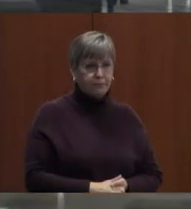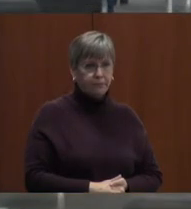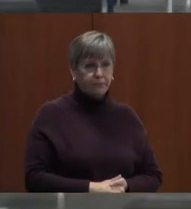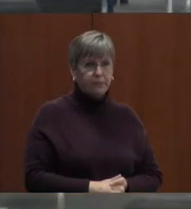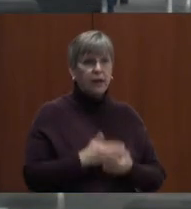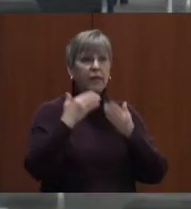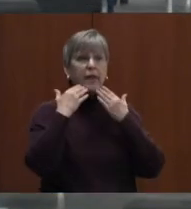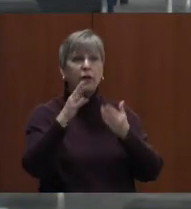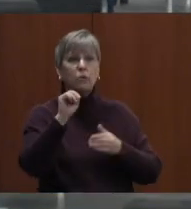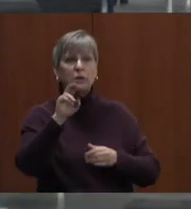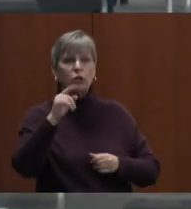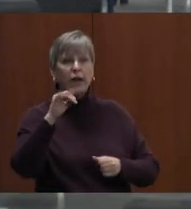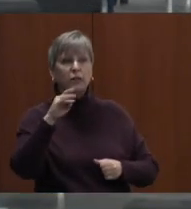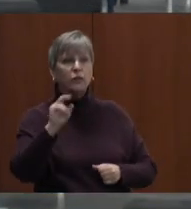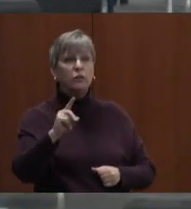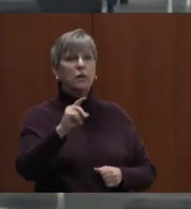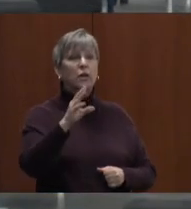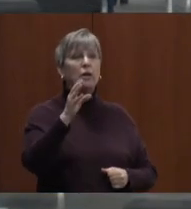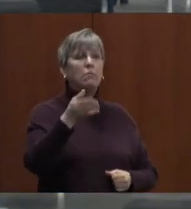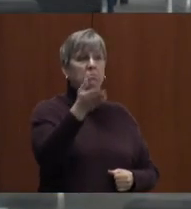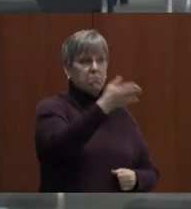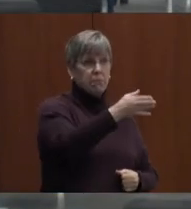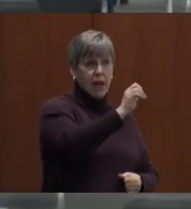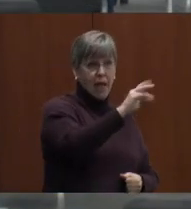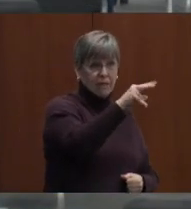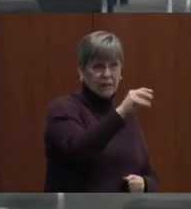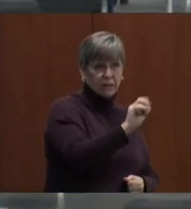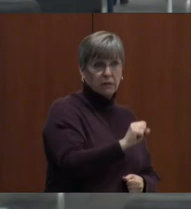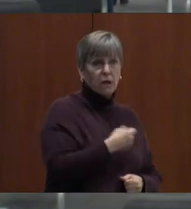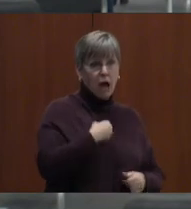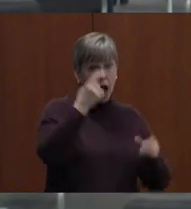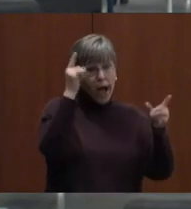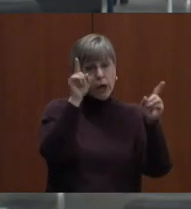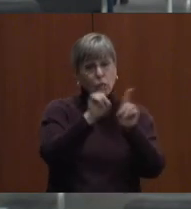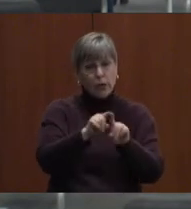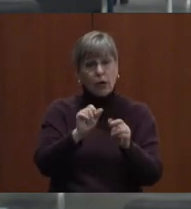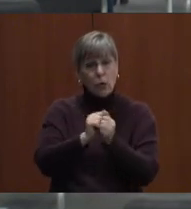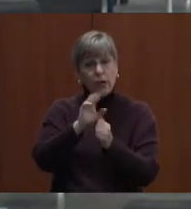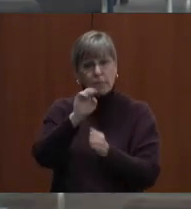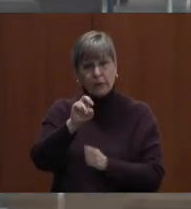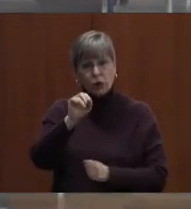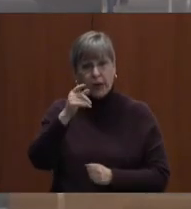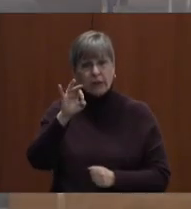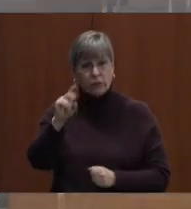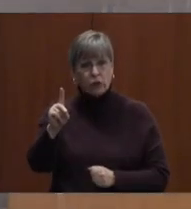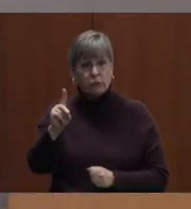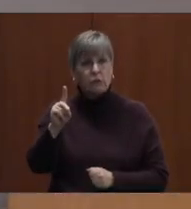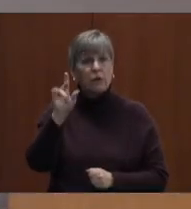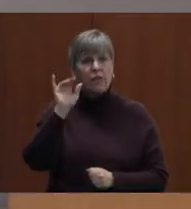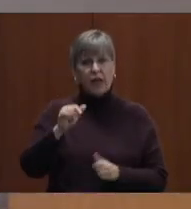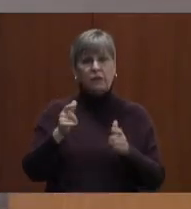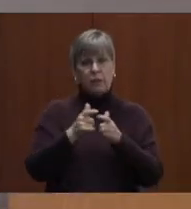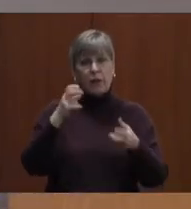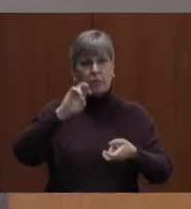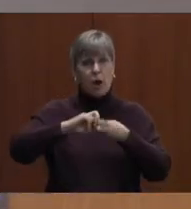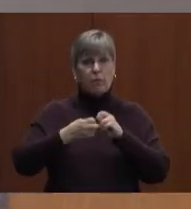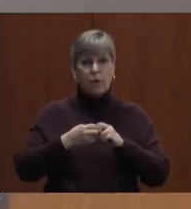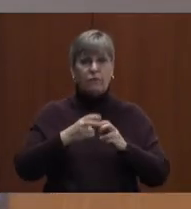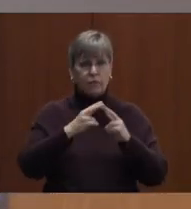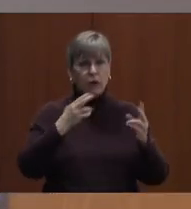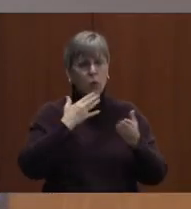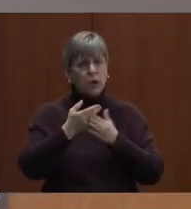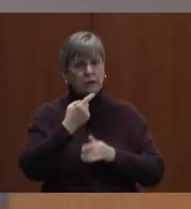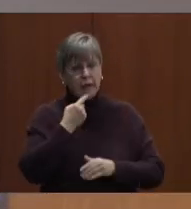Thank you, Mr. Gessford. Mr. Evans. Yeah, I agree with Mr. Gessford. That is a big problem. Very well said.